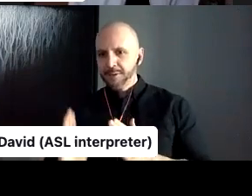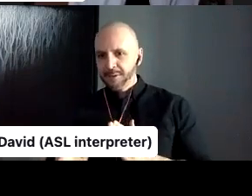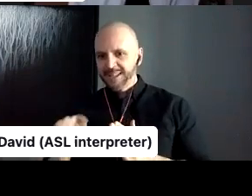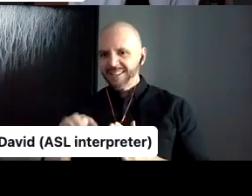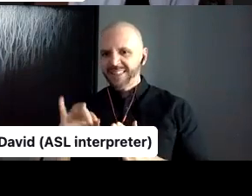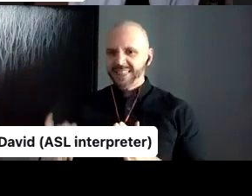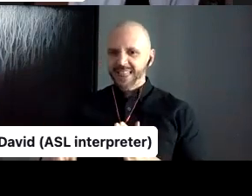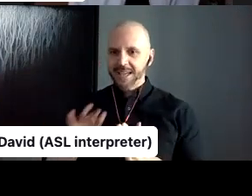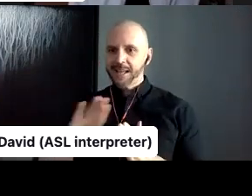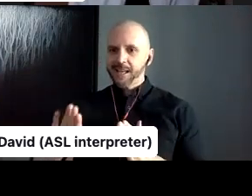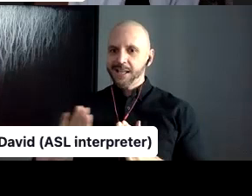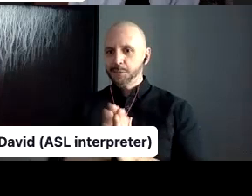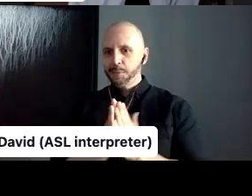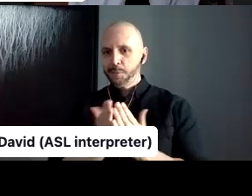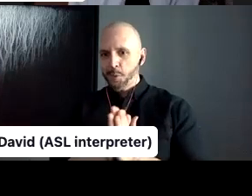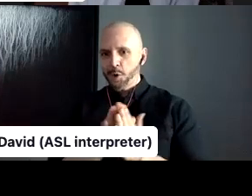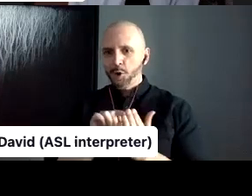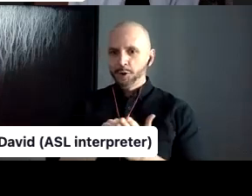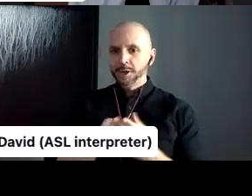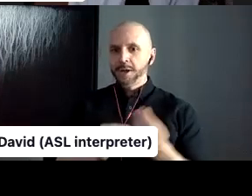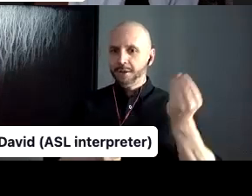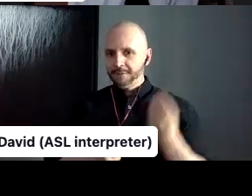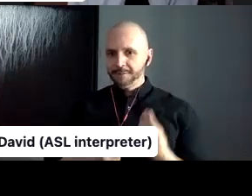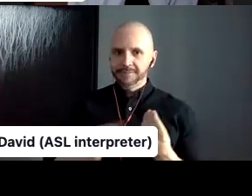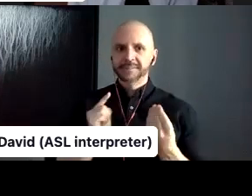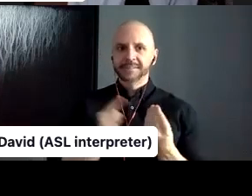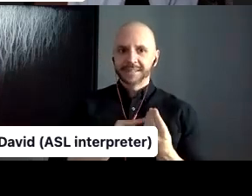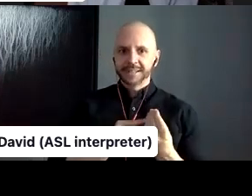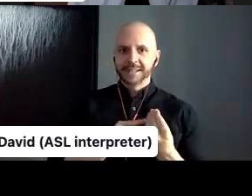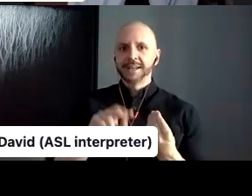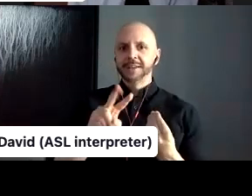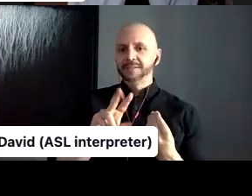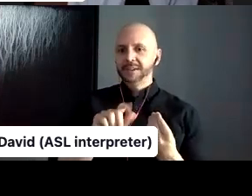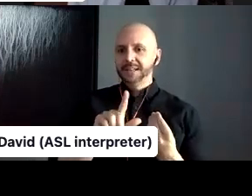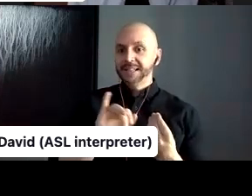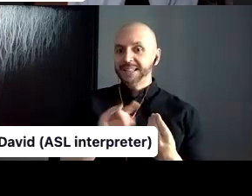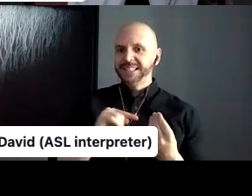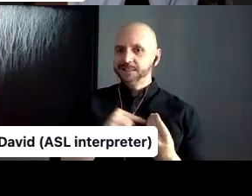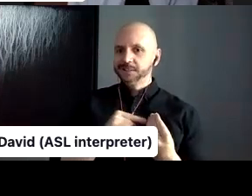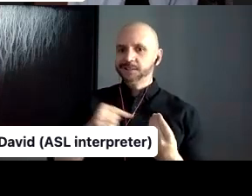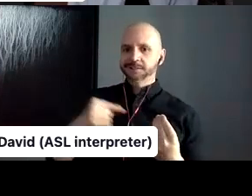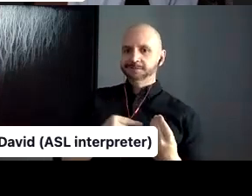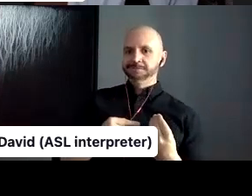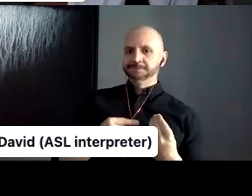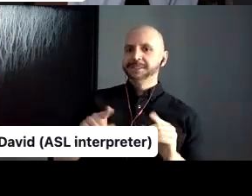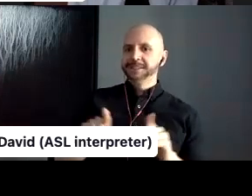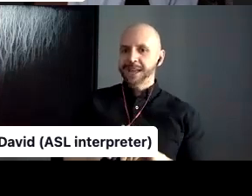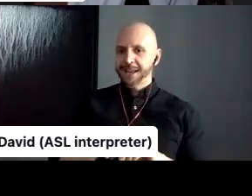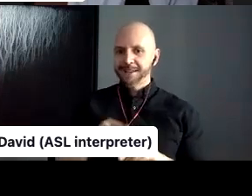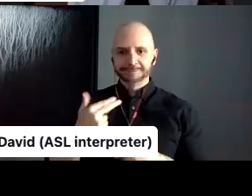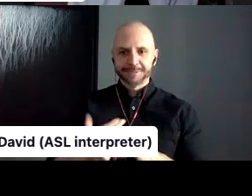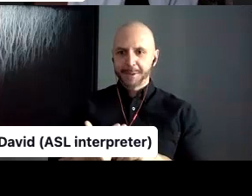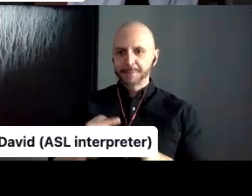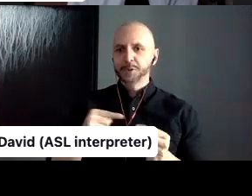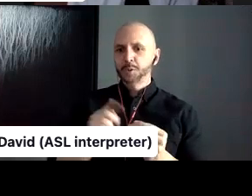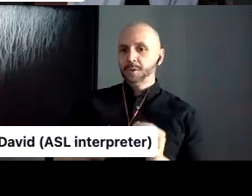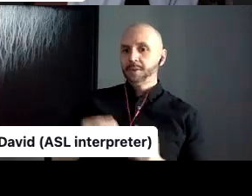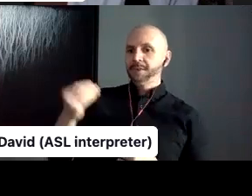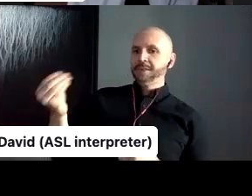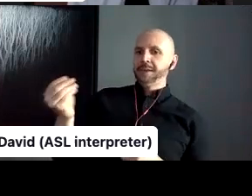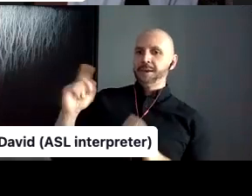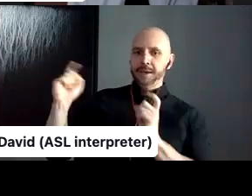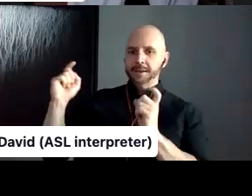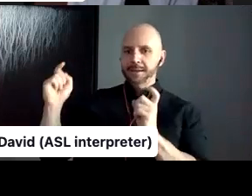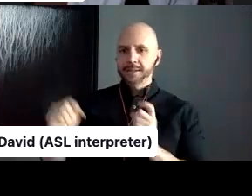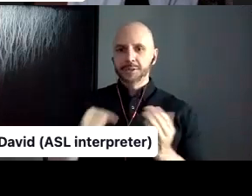I thought it was a nice reappropriation of an existing book, uh, rewriting the existing text, but